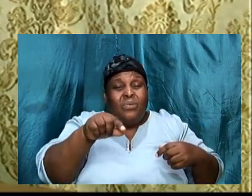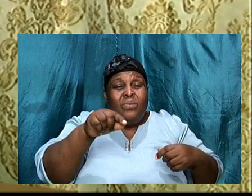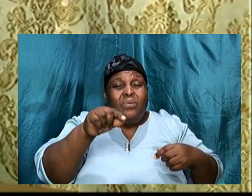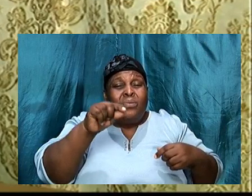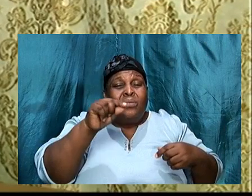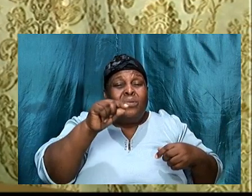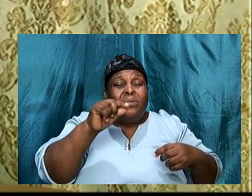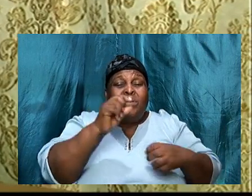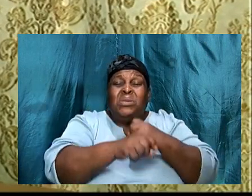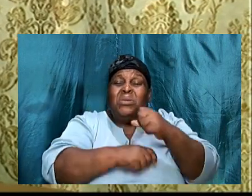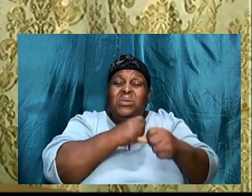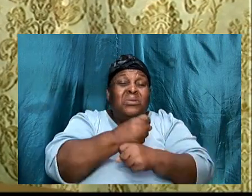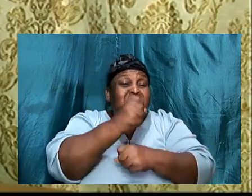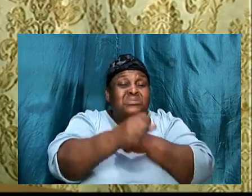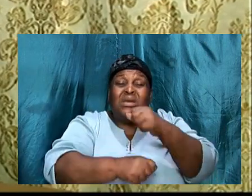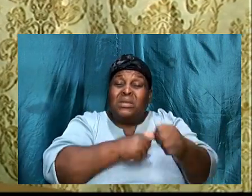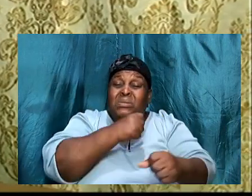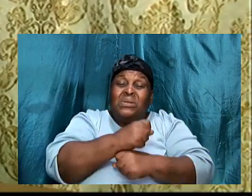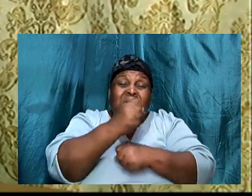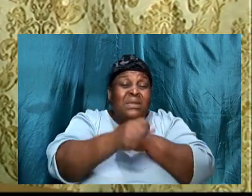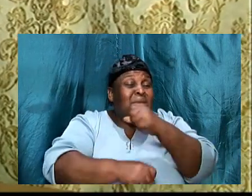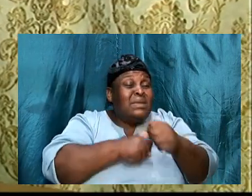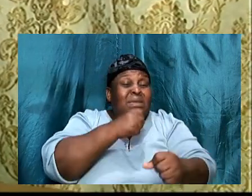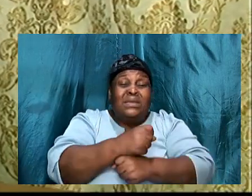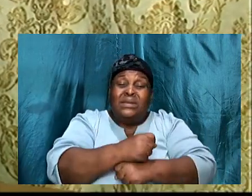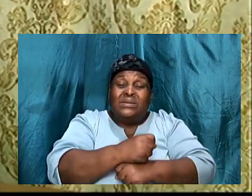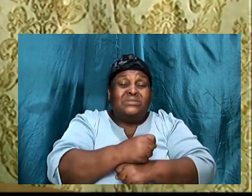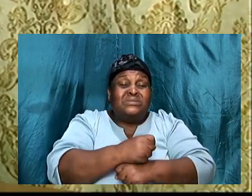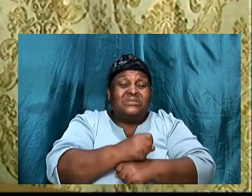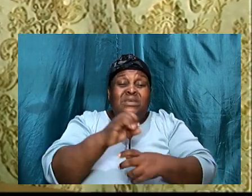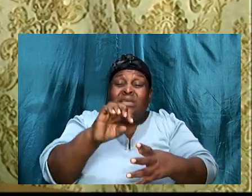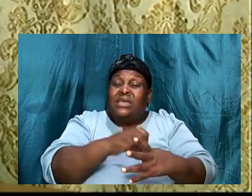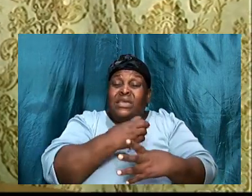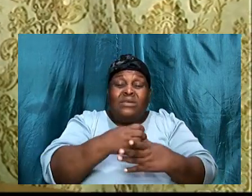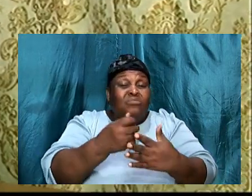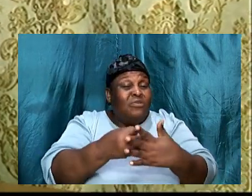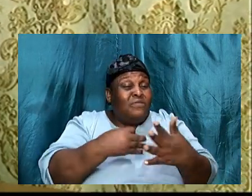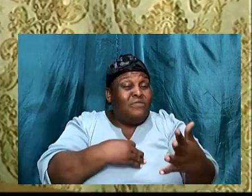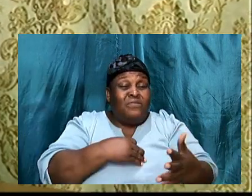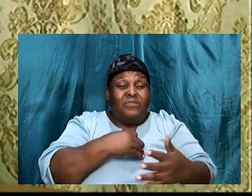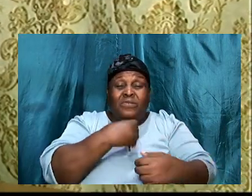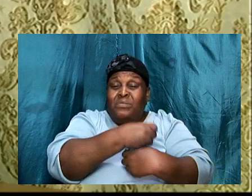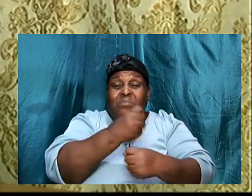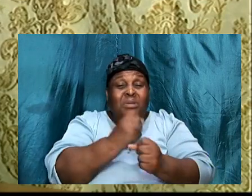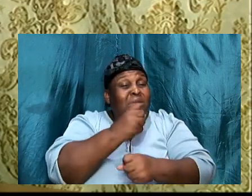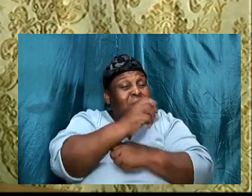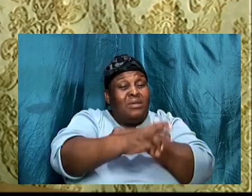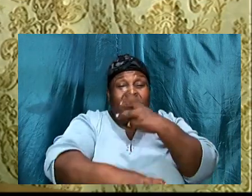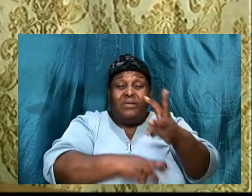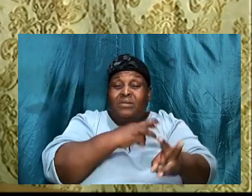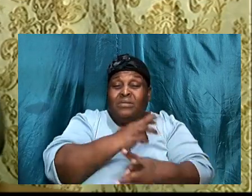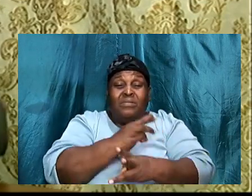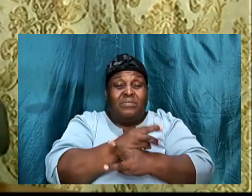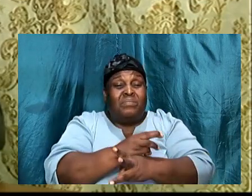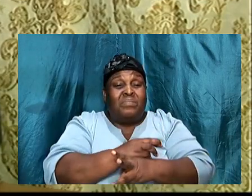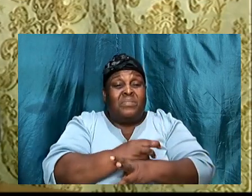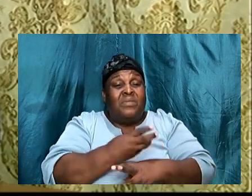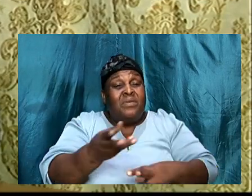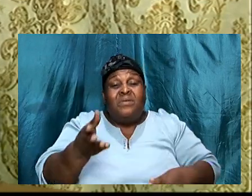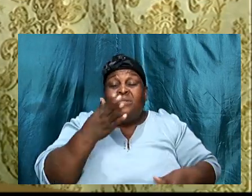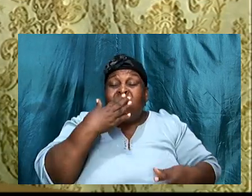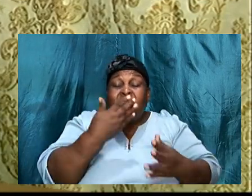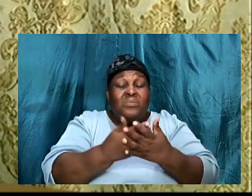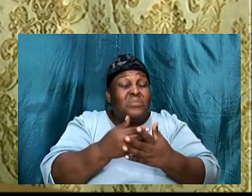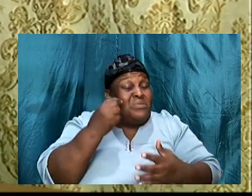millennium old, they are from before, the foundation of the earth, they are good thoughts, that I have towards